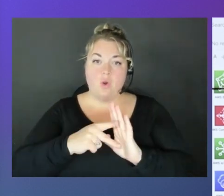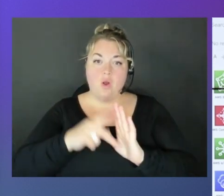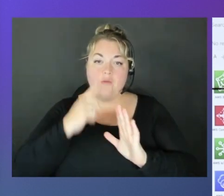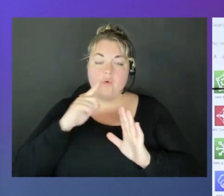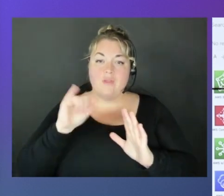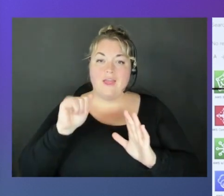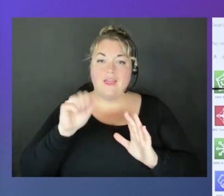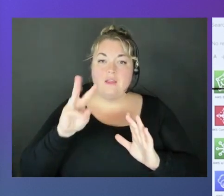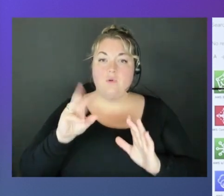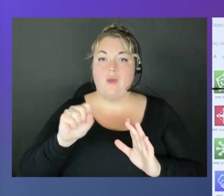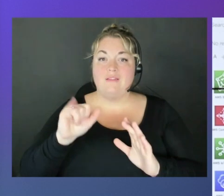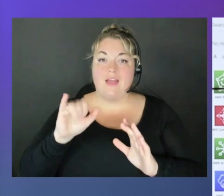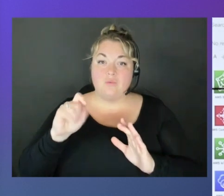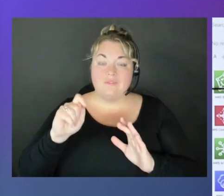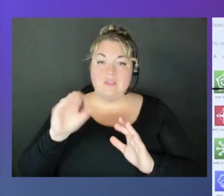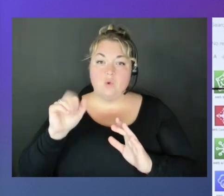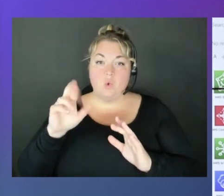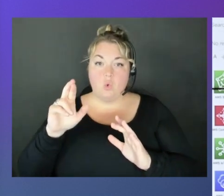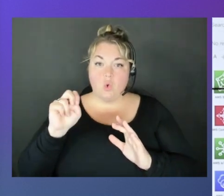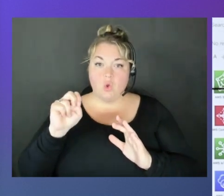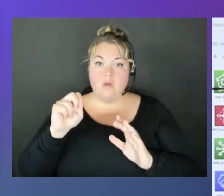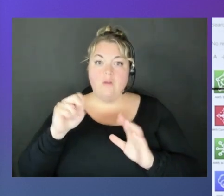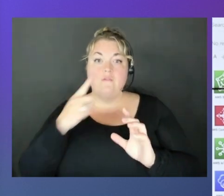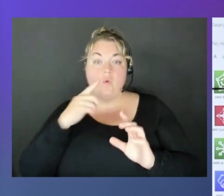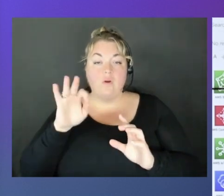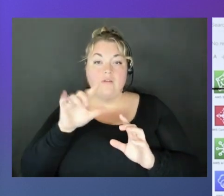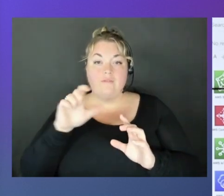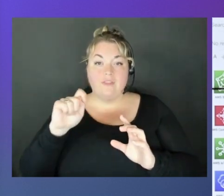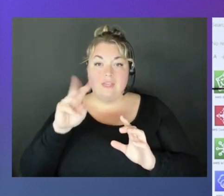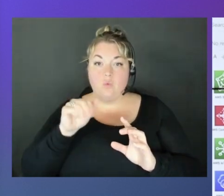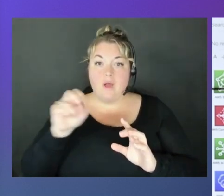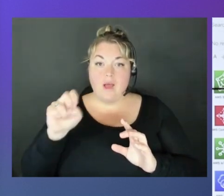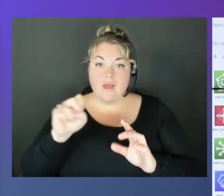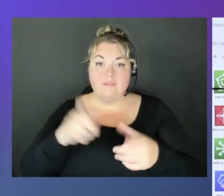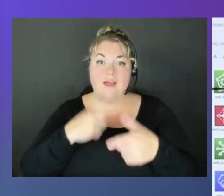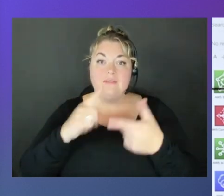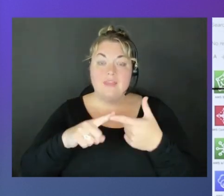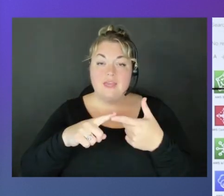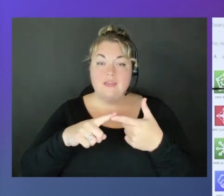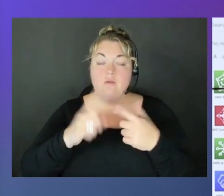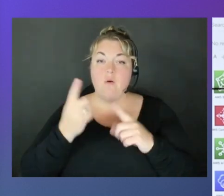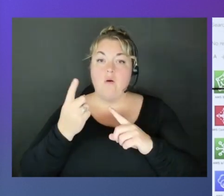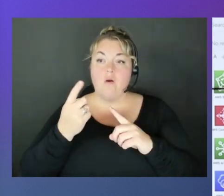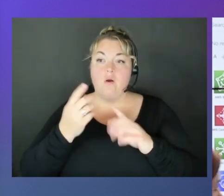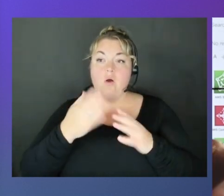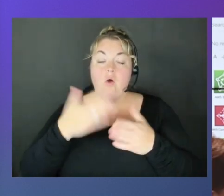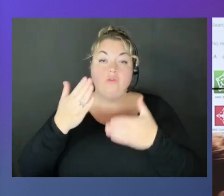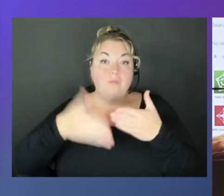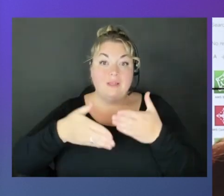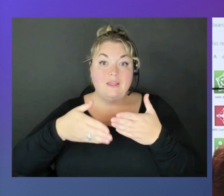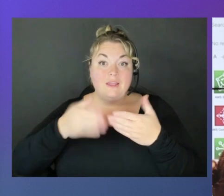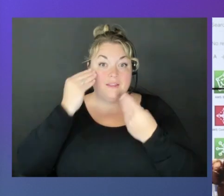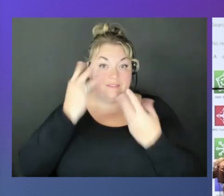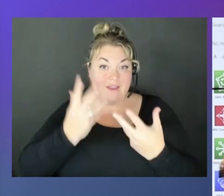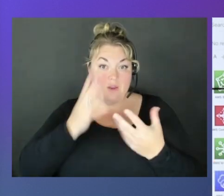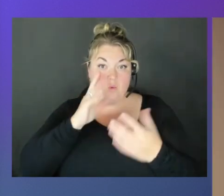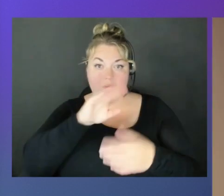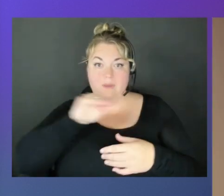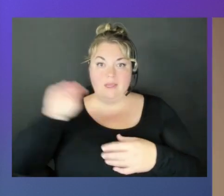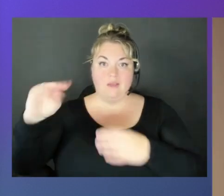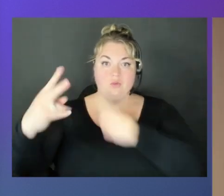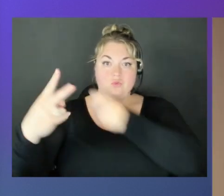core, through the FleetWise, and then ultimately the data will be stored